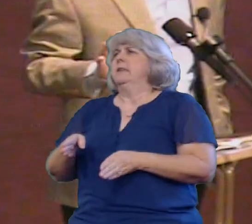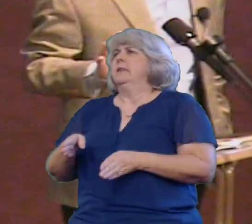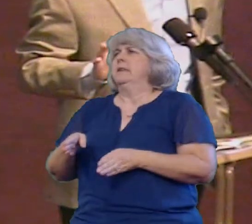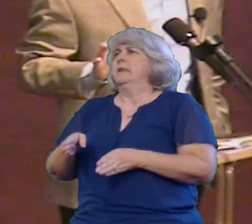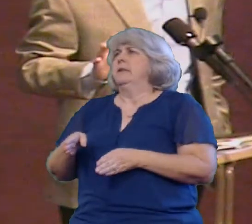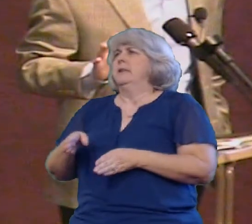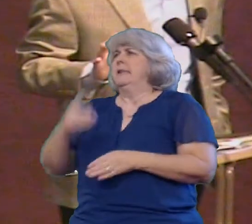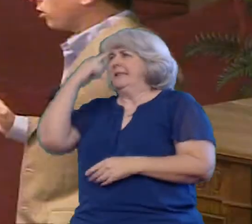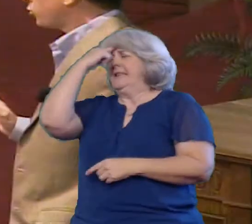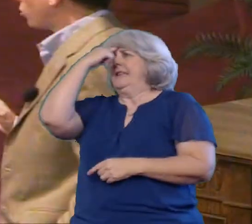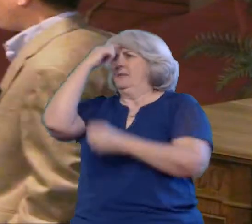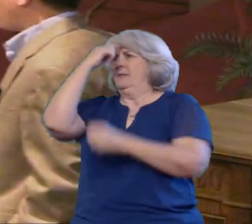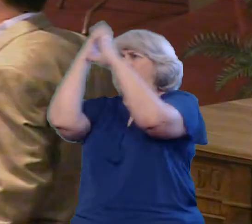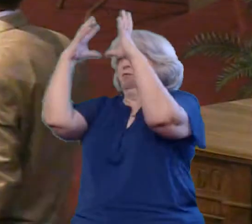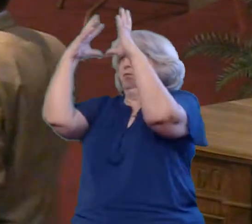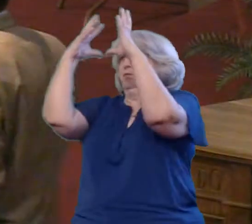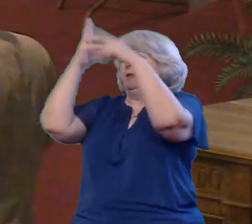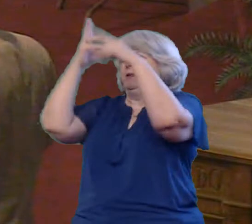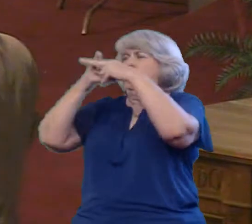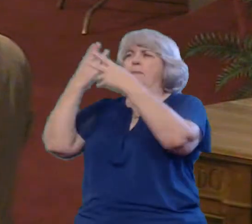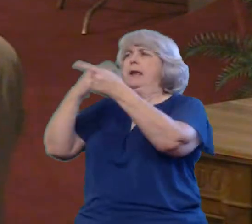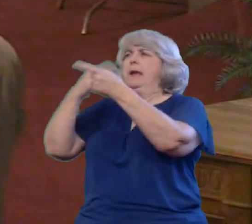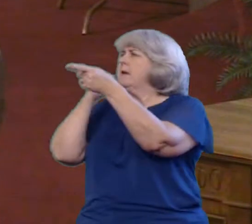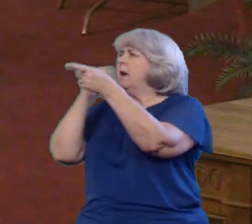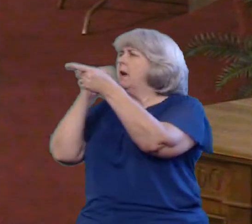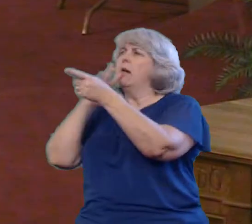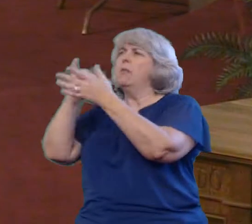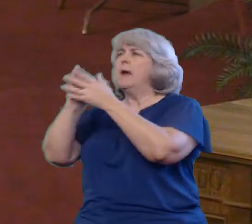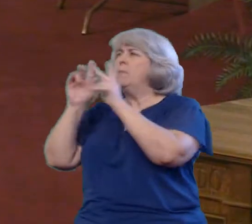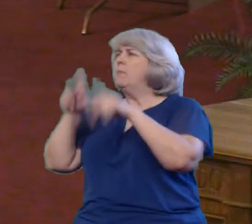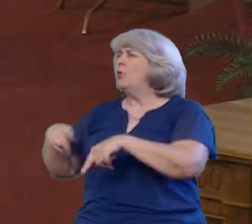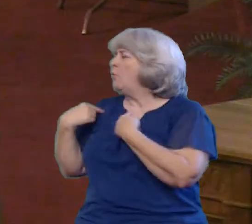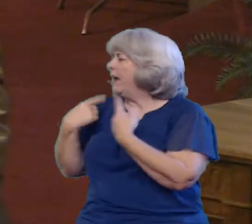Somebody maybe you haven't talked to in a while Maybe somebody you've been thinking about